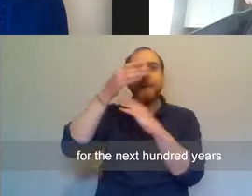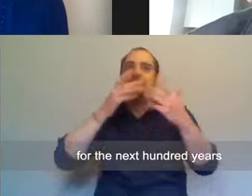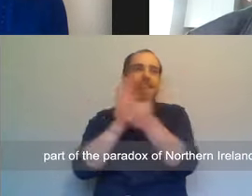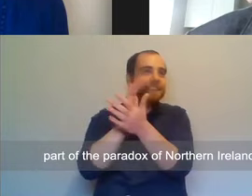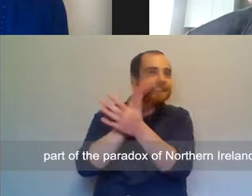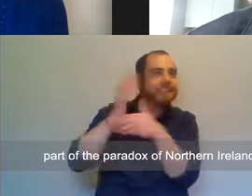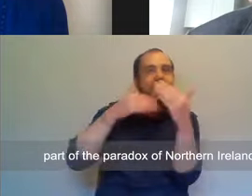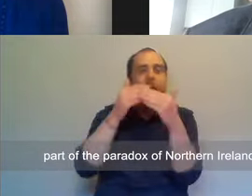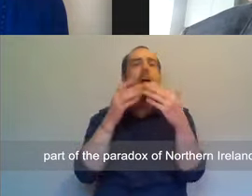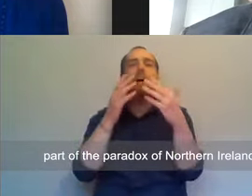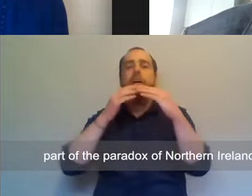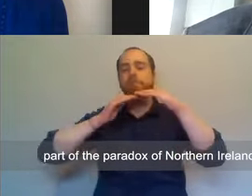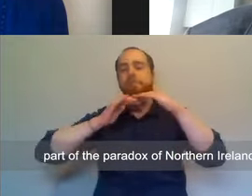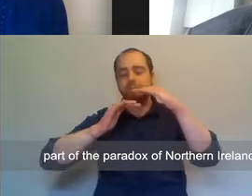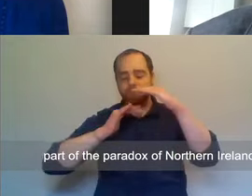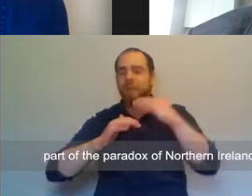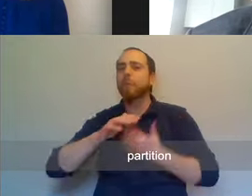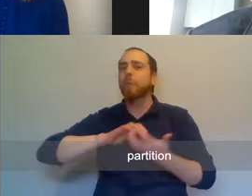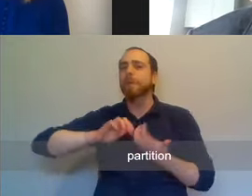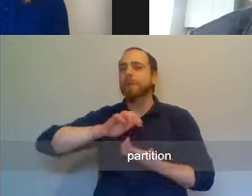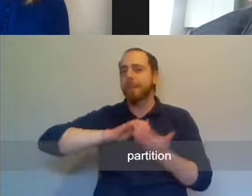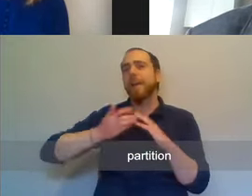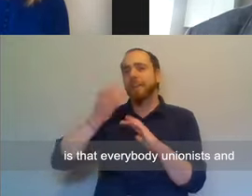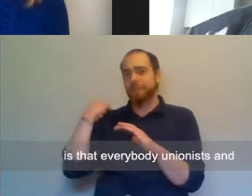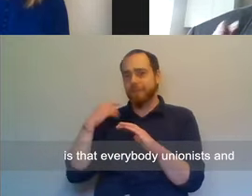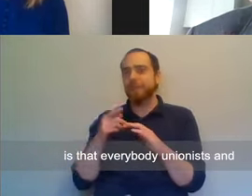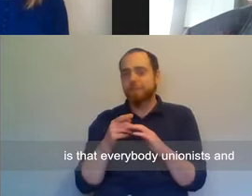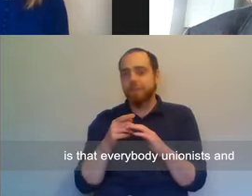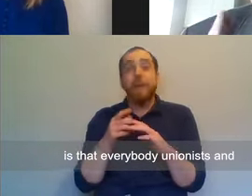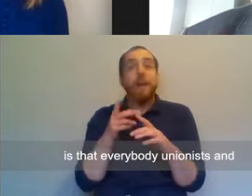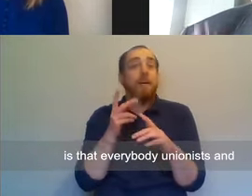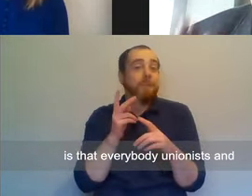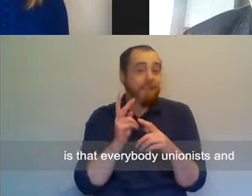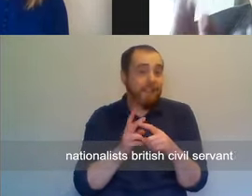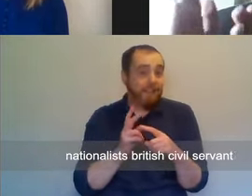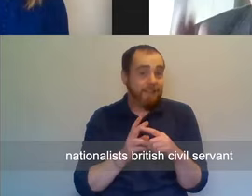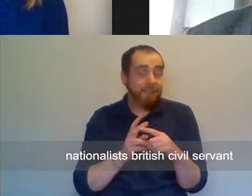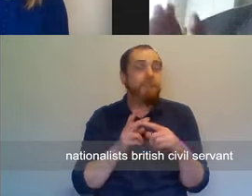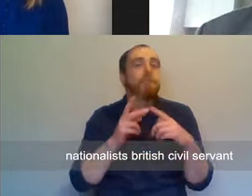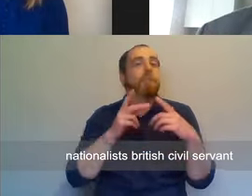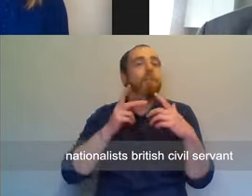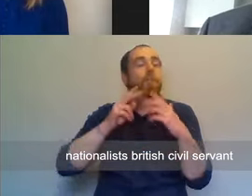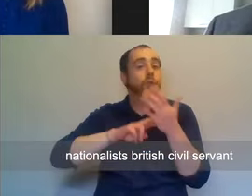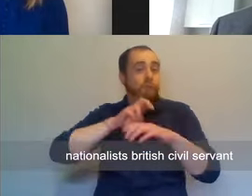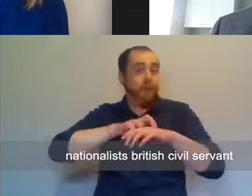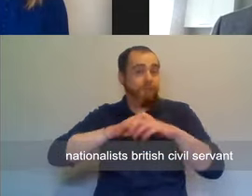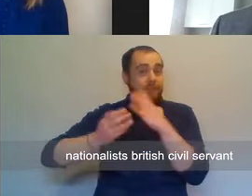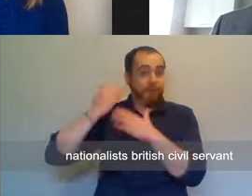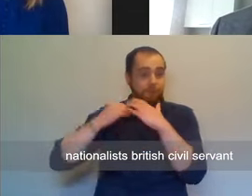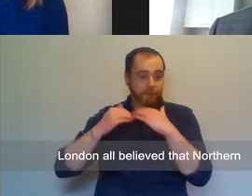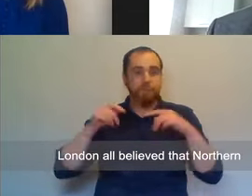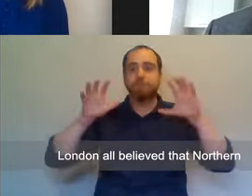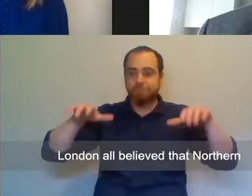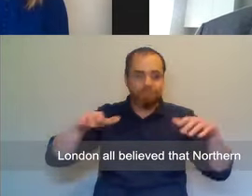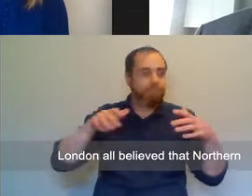years, part of the paradox of Northern Ireland partition is that everybody, Unionists and Nationalists, British civil servant,